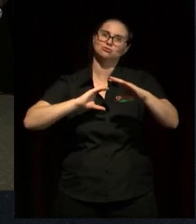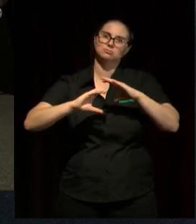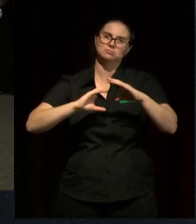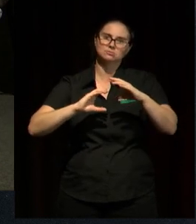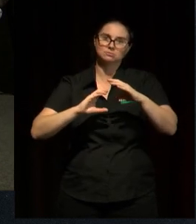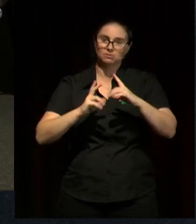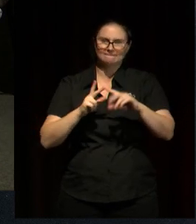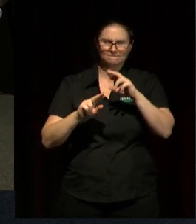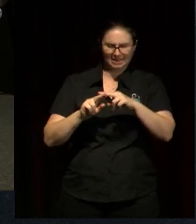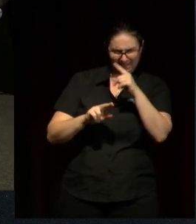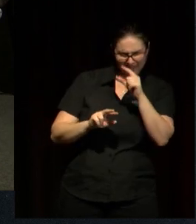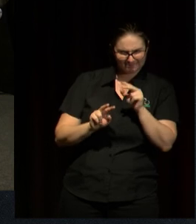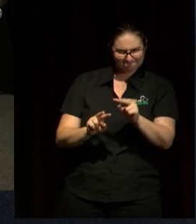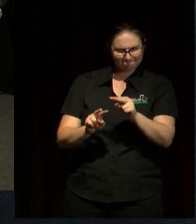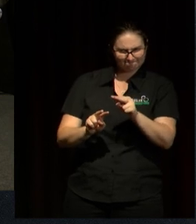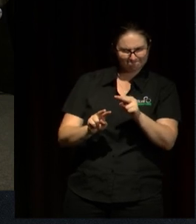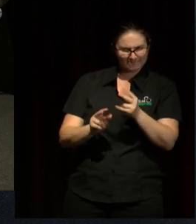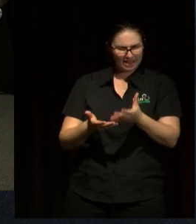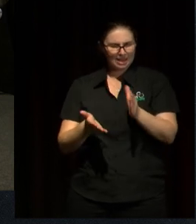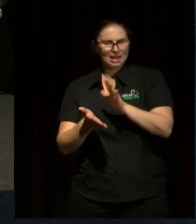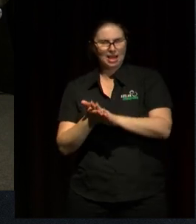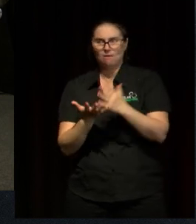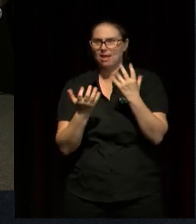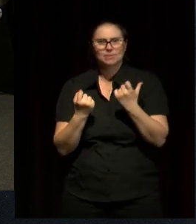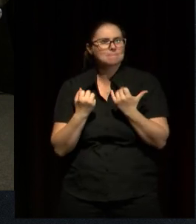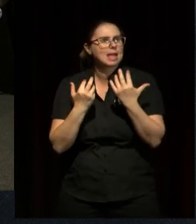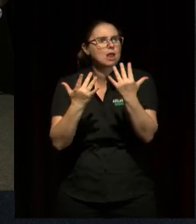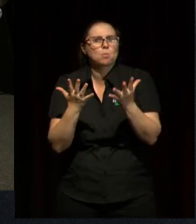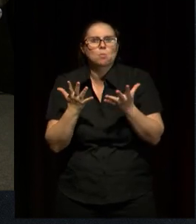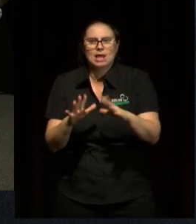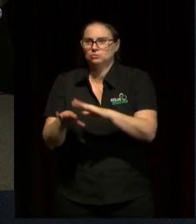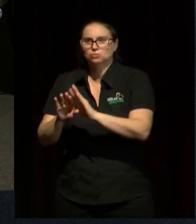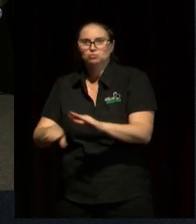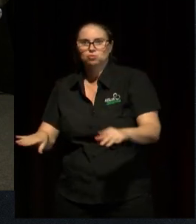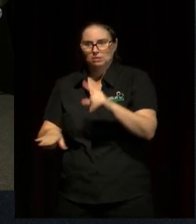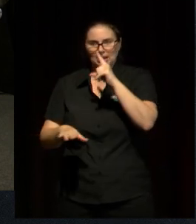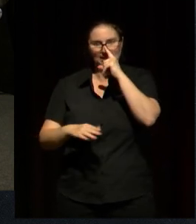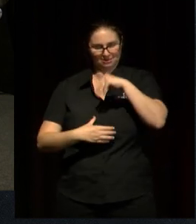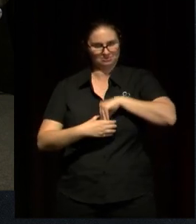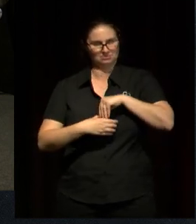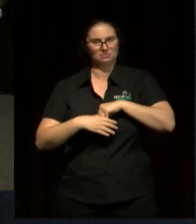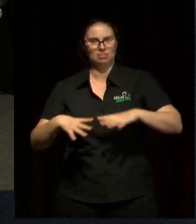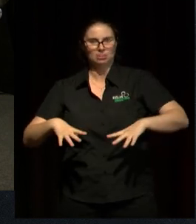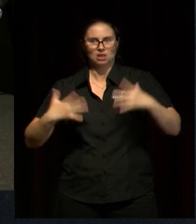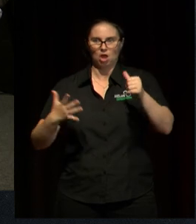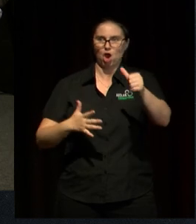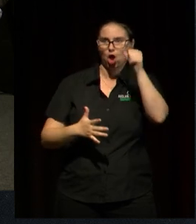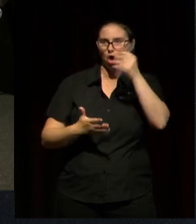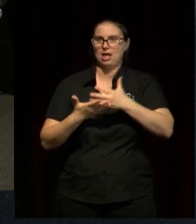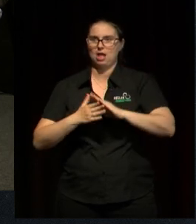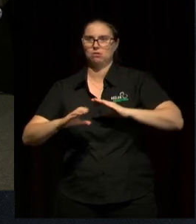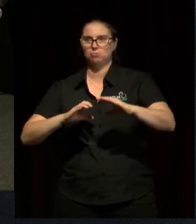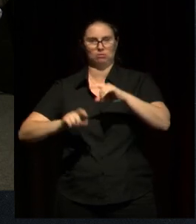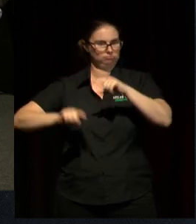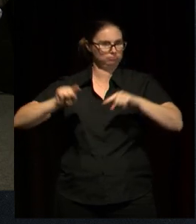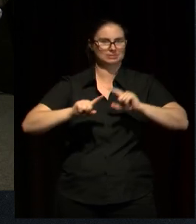if we can re-embrace the multiple languages that children inherently know how to speak. So, you know, why aren't we